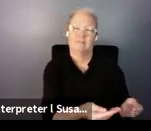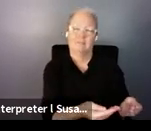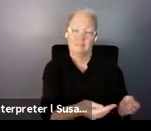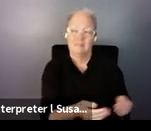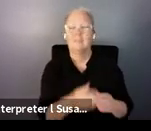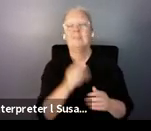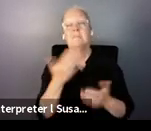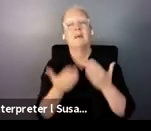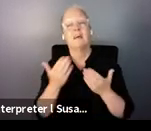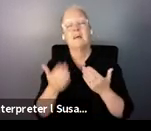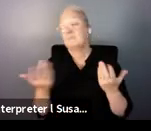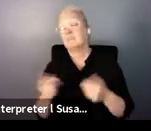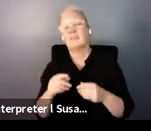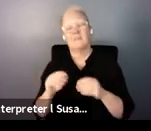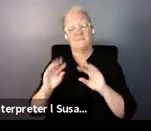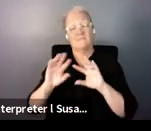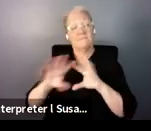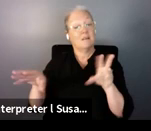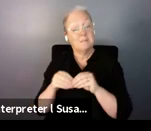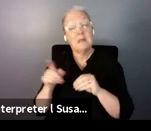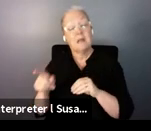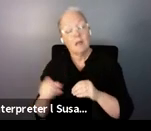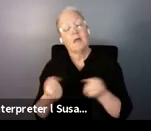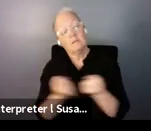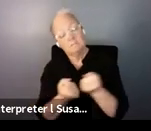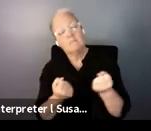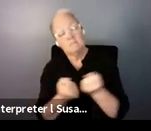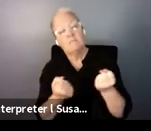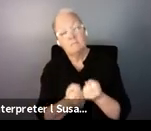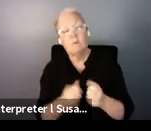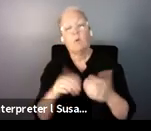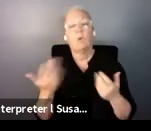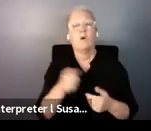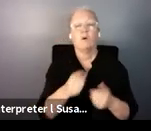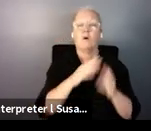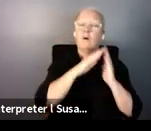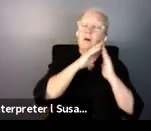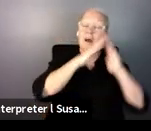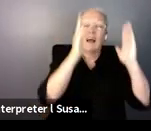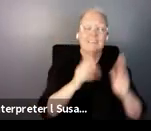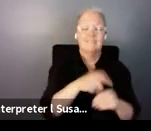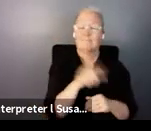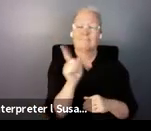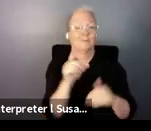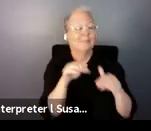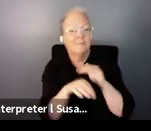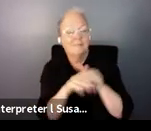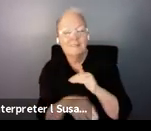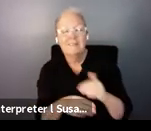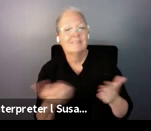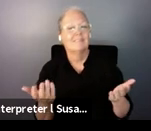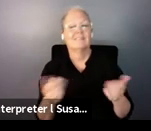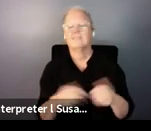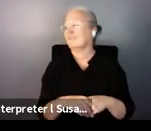family is the only option, housing are not accessible, support doesn't exist in the community or is